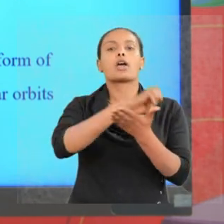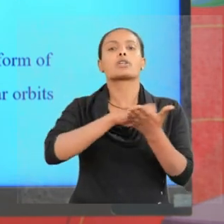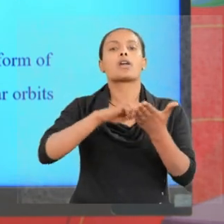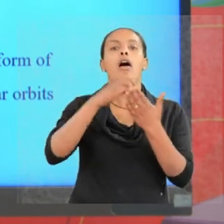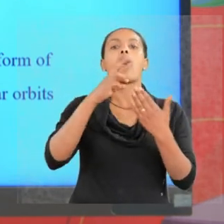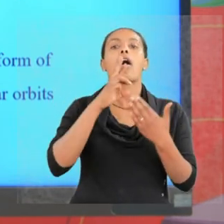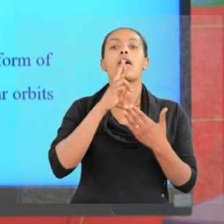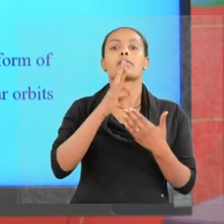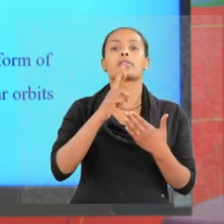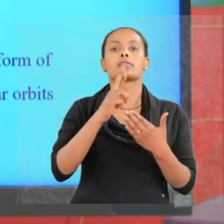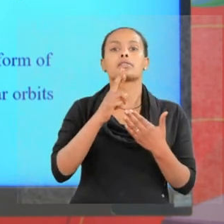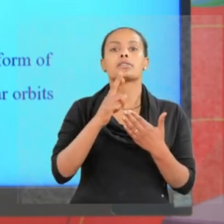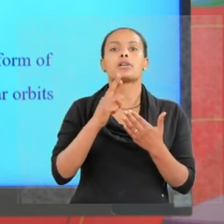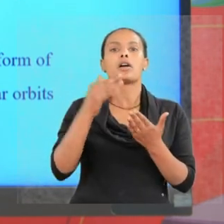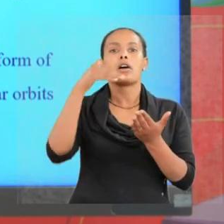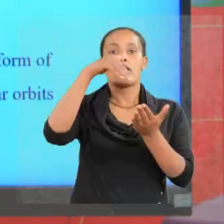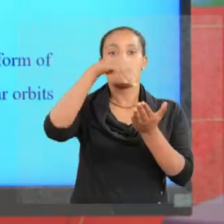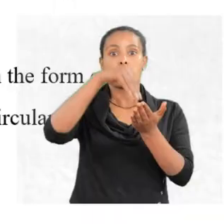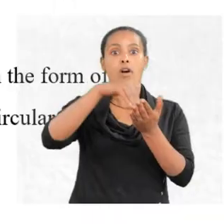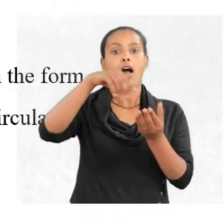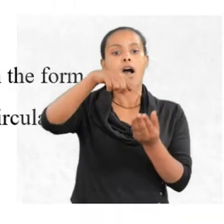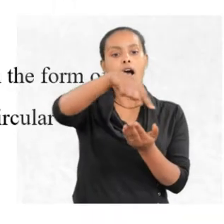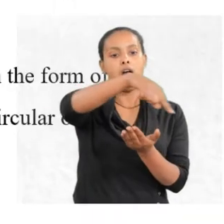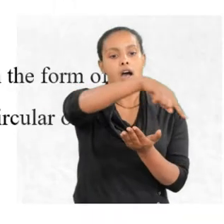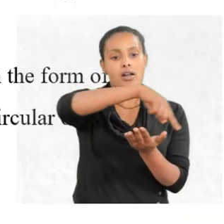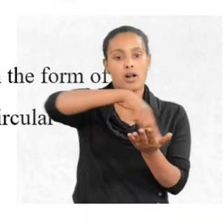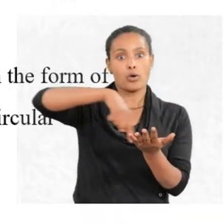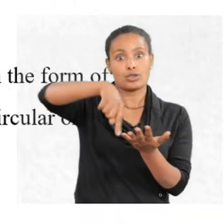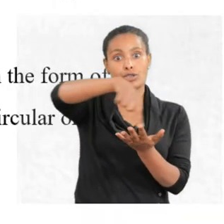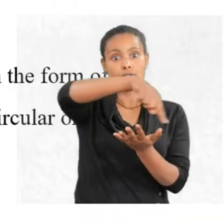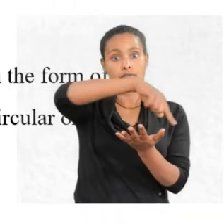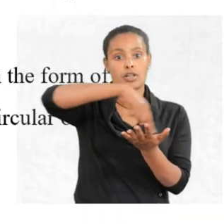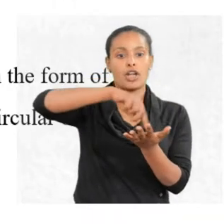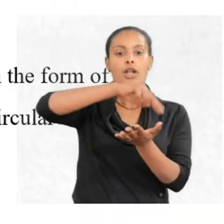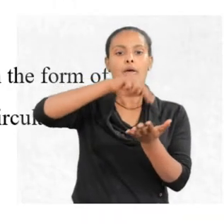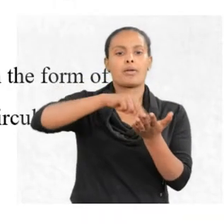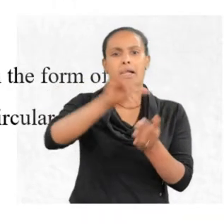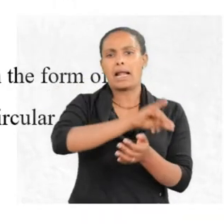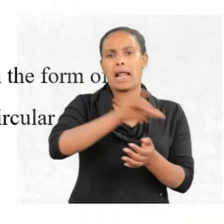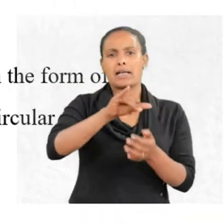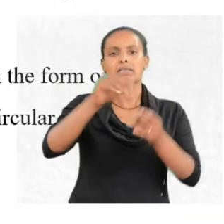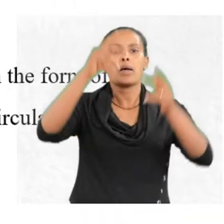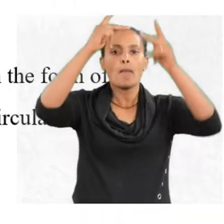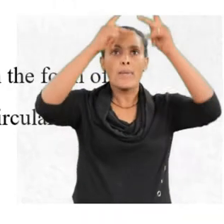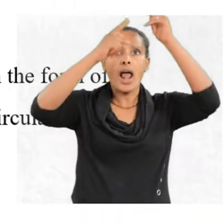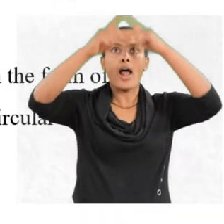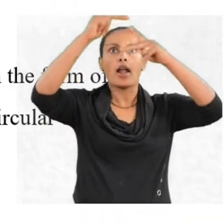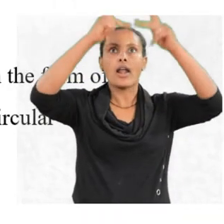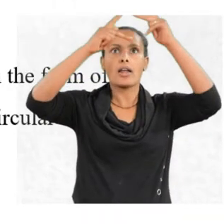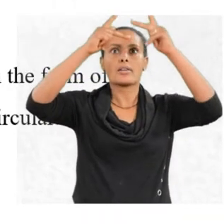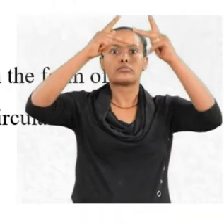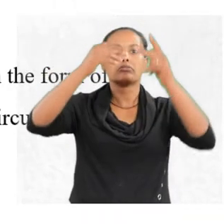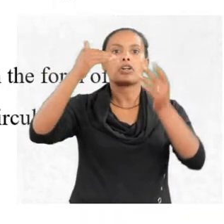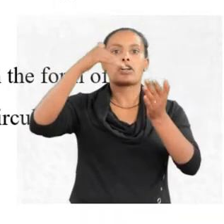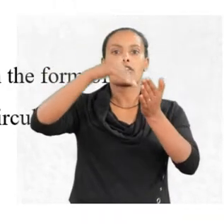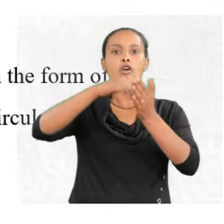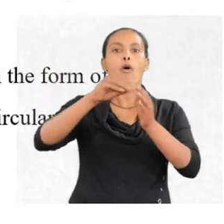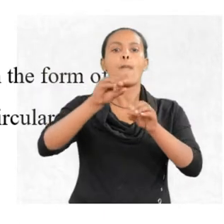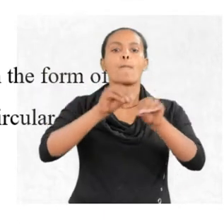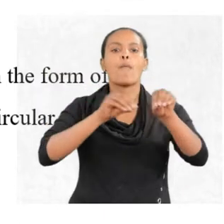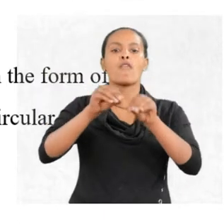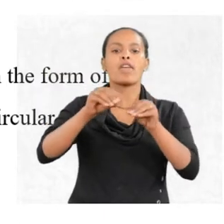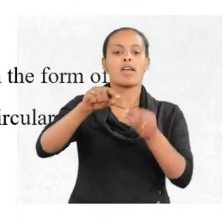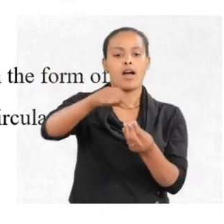are revolving around the nucleus, just like planets revolving or moving